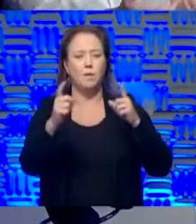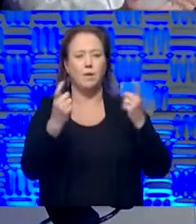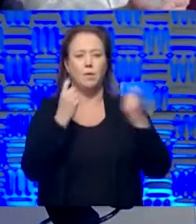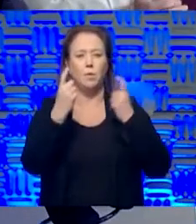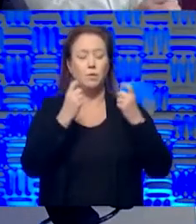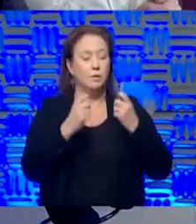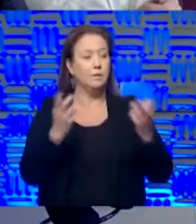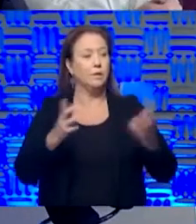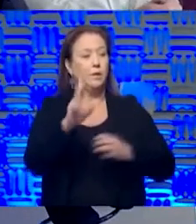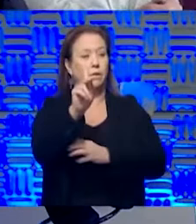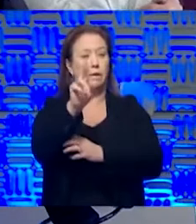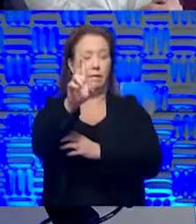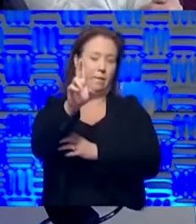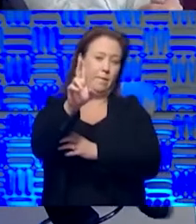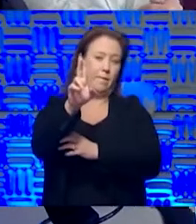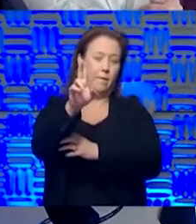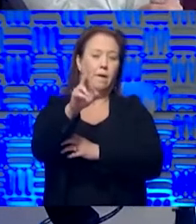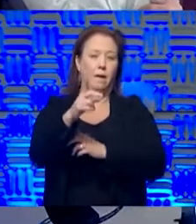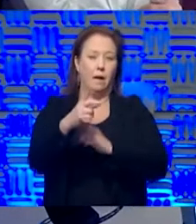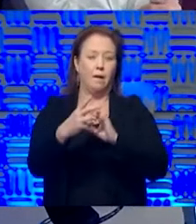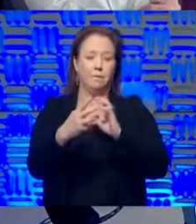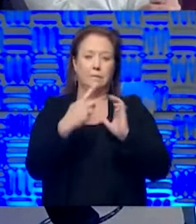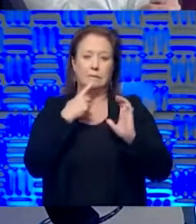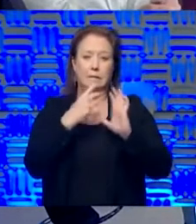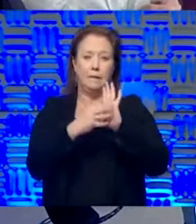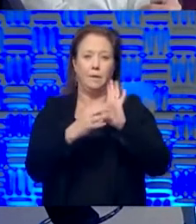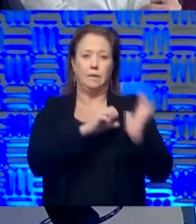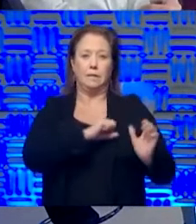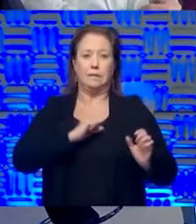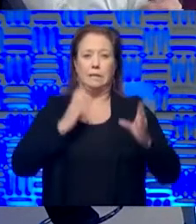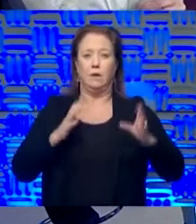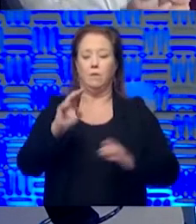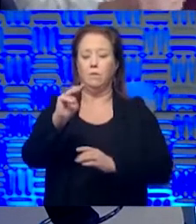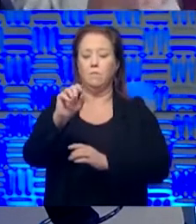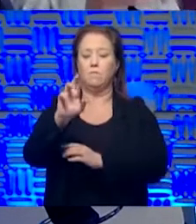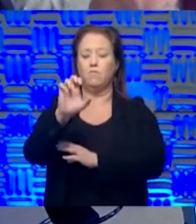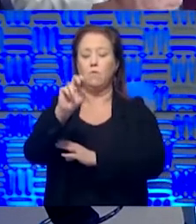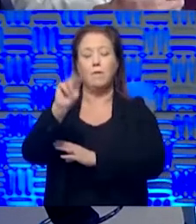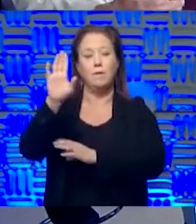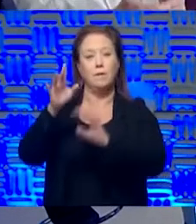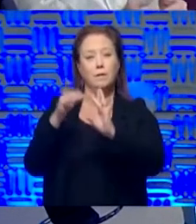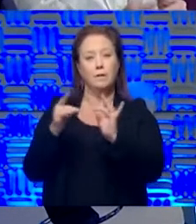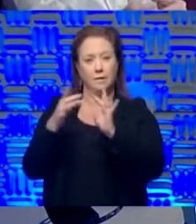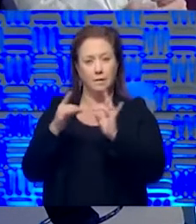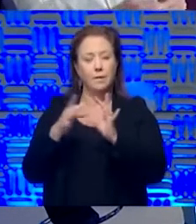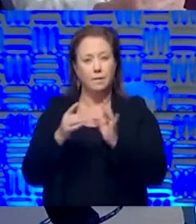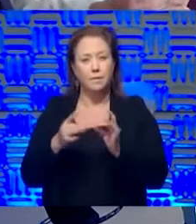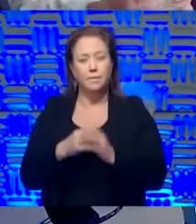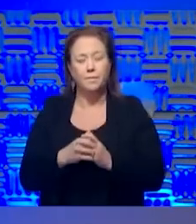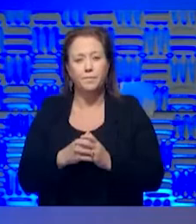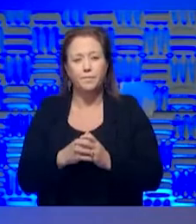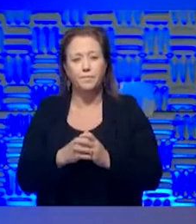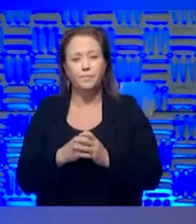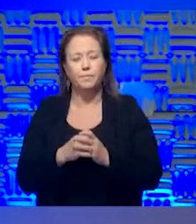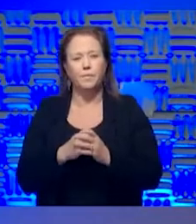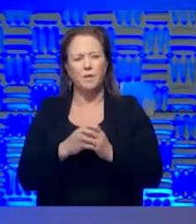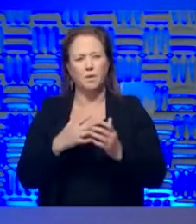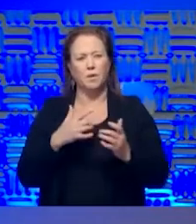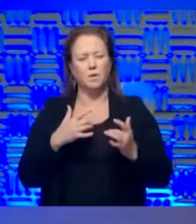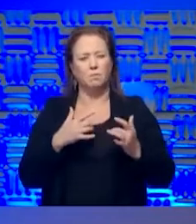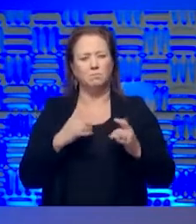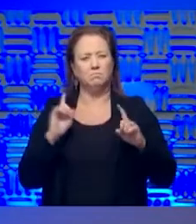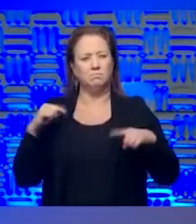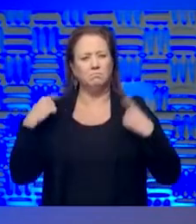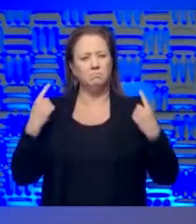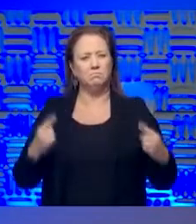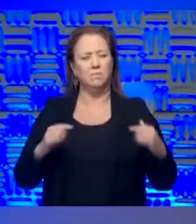First of all, at KU, um, I would echo Senator Moran's comments. We have, uh, been somewhat stable as far